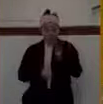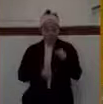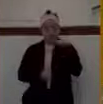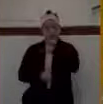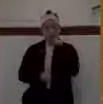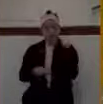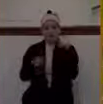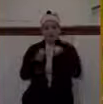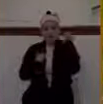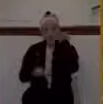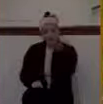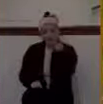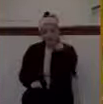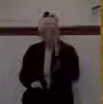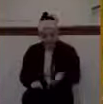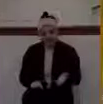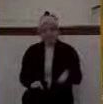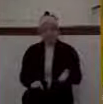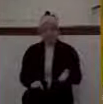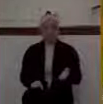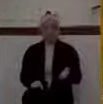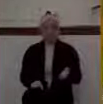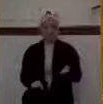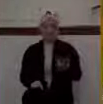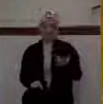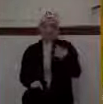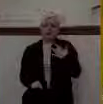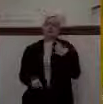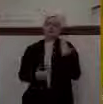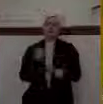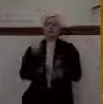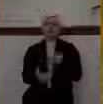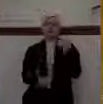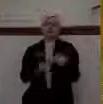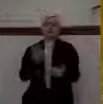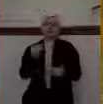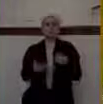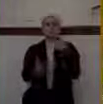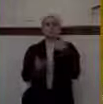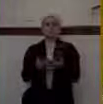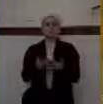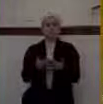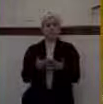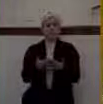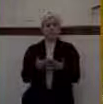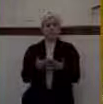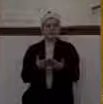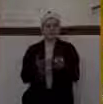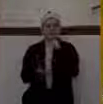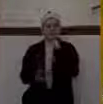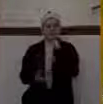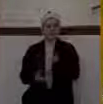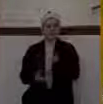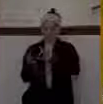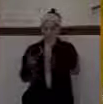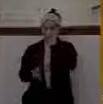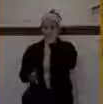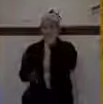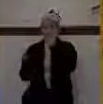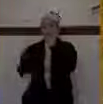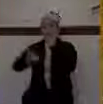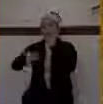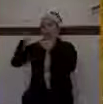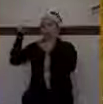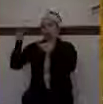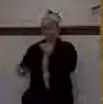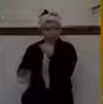all right, you're doing good, when actually you're not doing so good. You're not where you need to be spiritually. 1 John 1.8 says